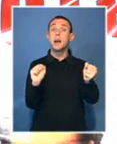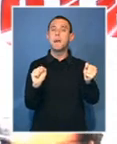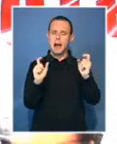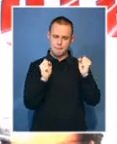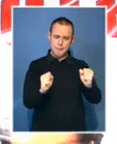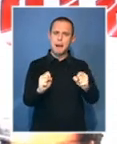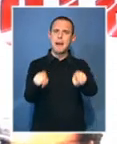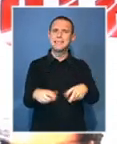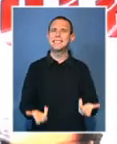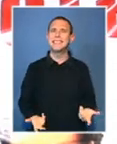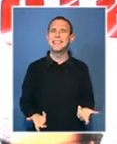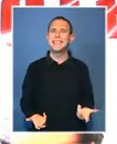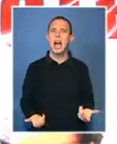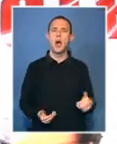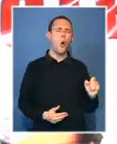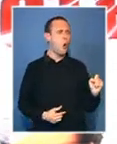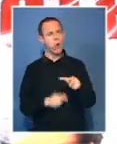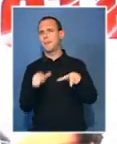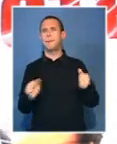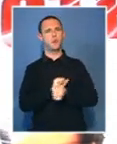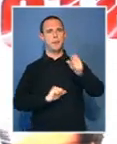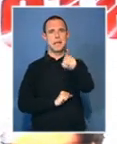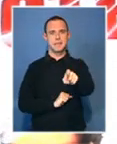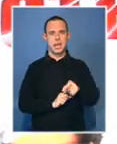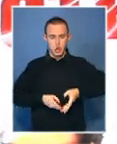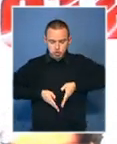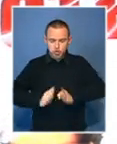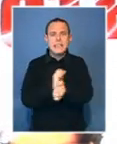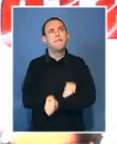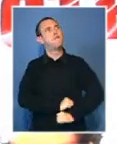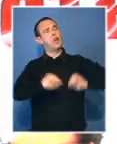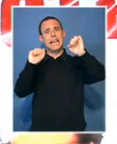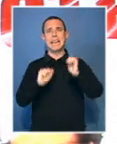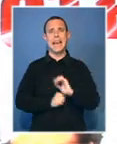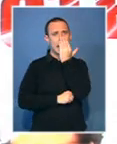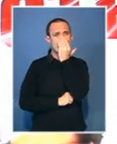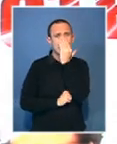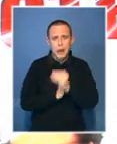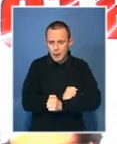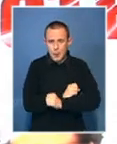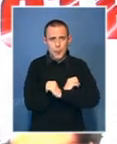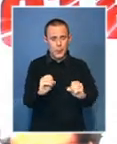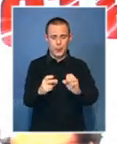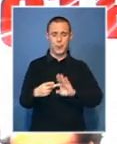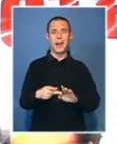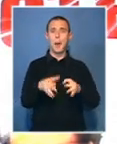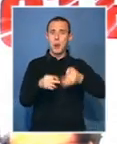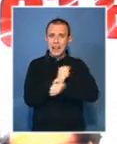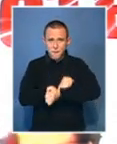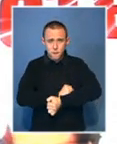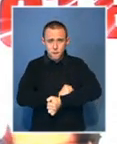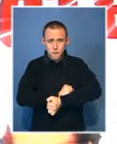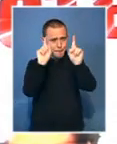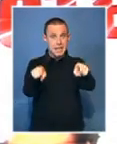reign in every household, every family, every street, so that political freedom can be accompanied